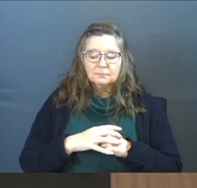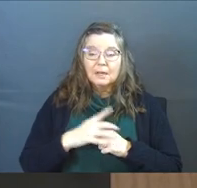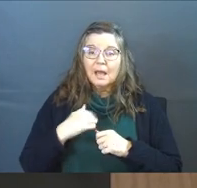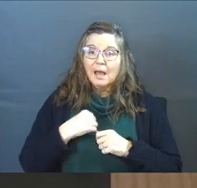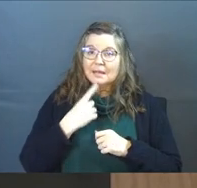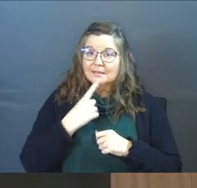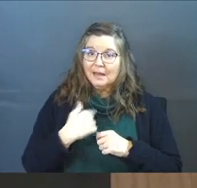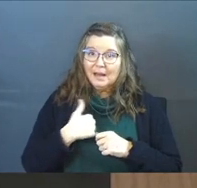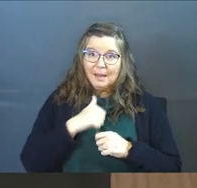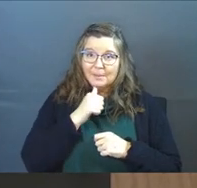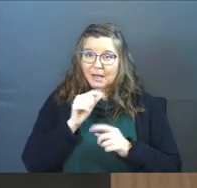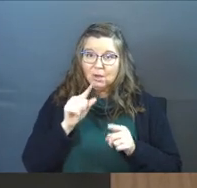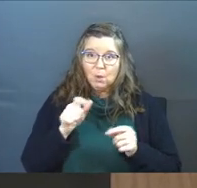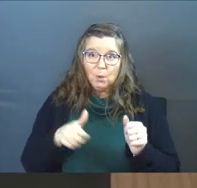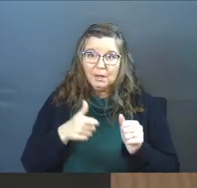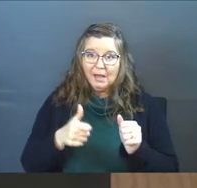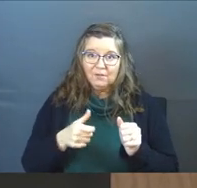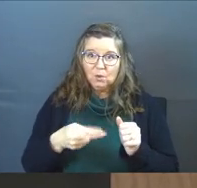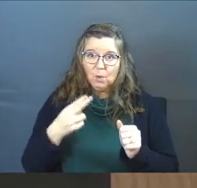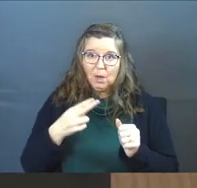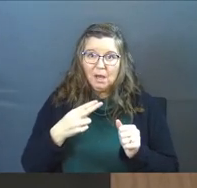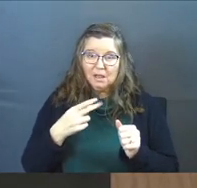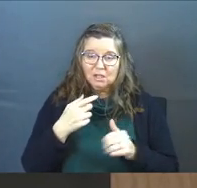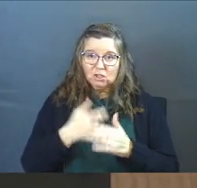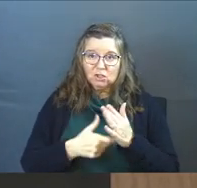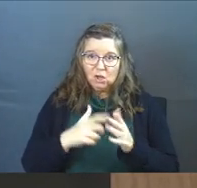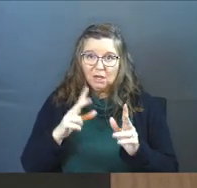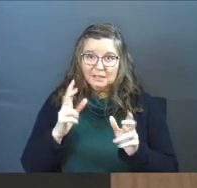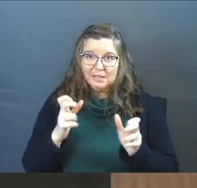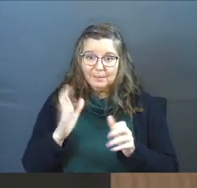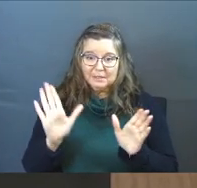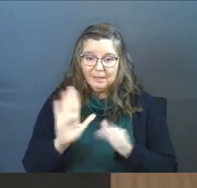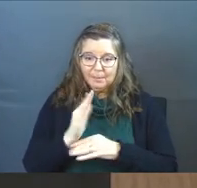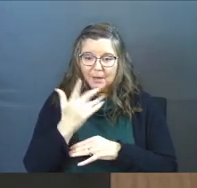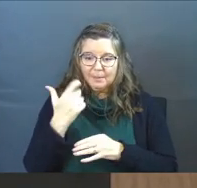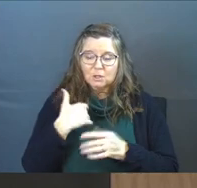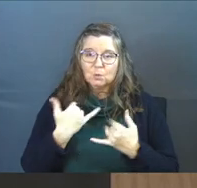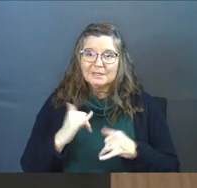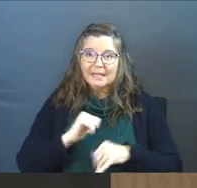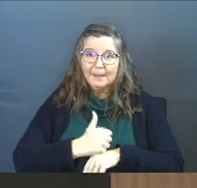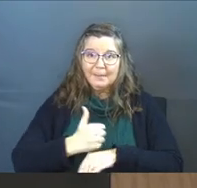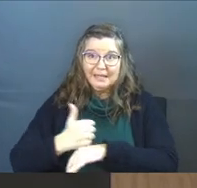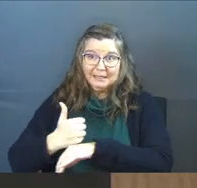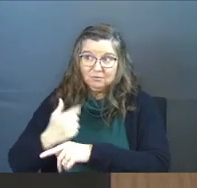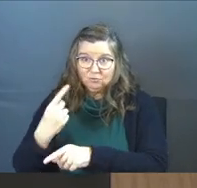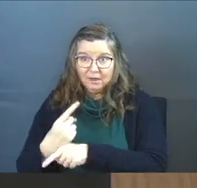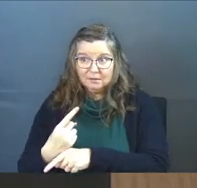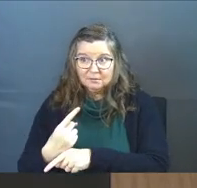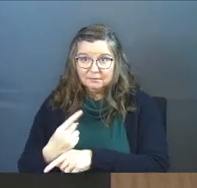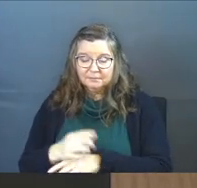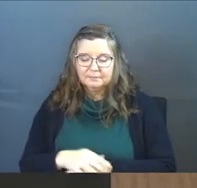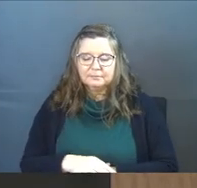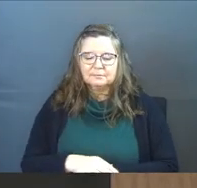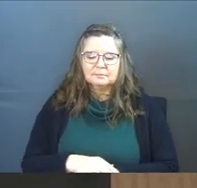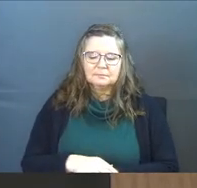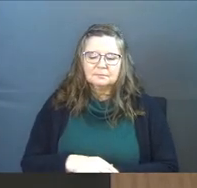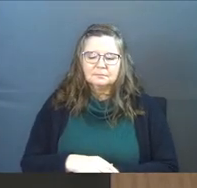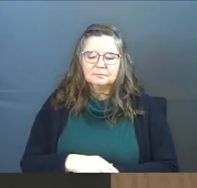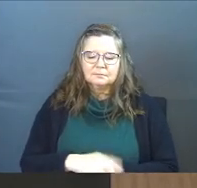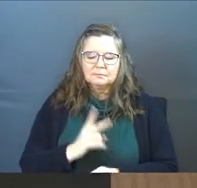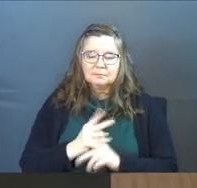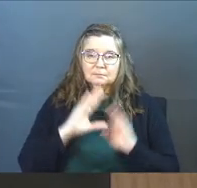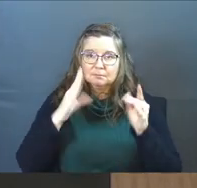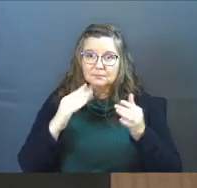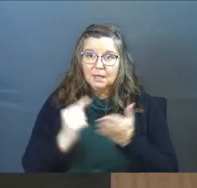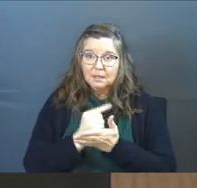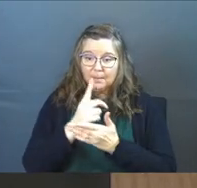I said, I'm not going after those highly charged topics on a Sunday morning because we're still building. Yes? We're going to keep it